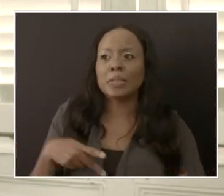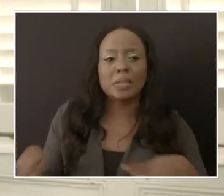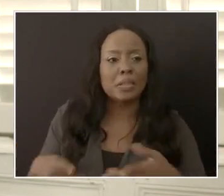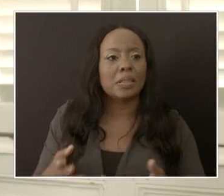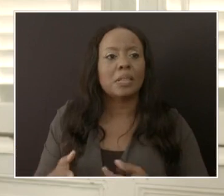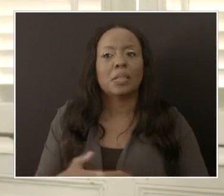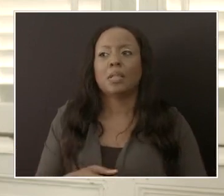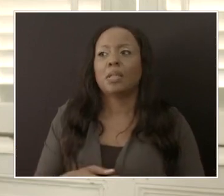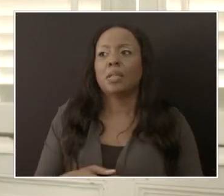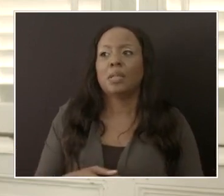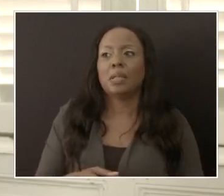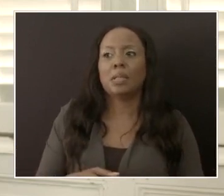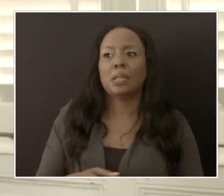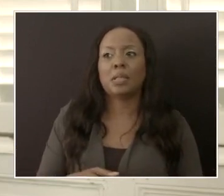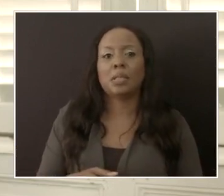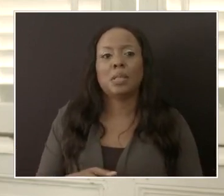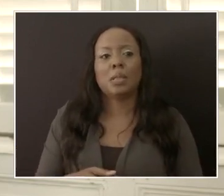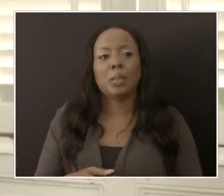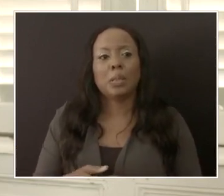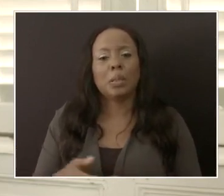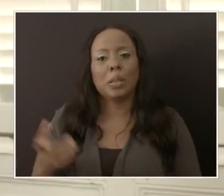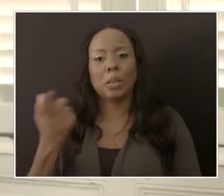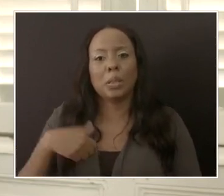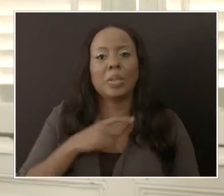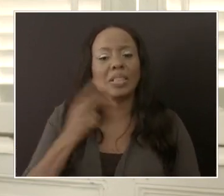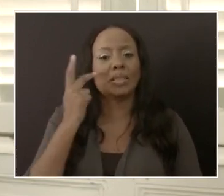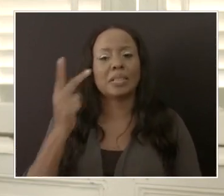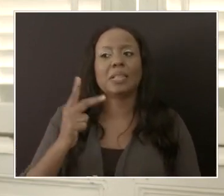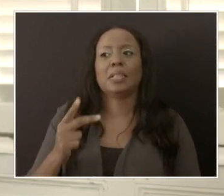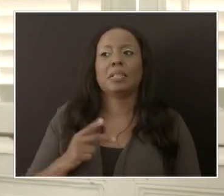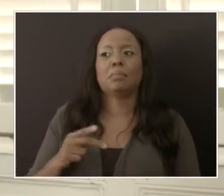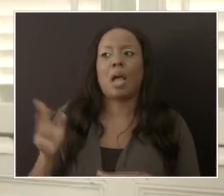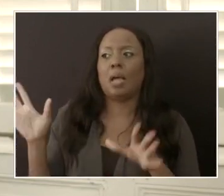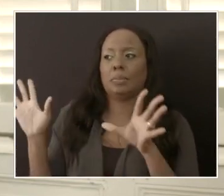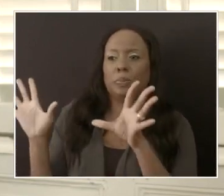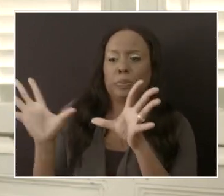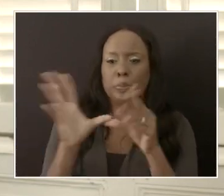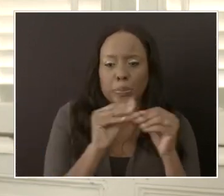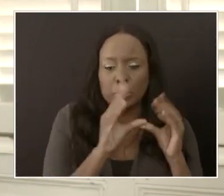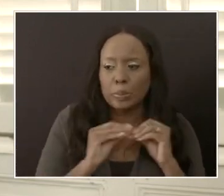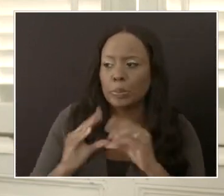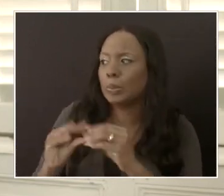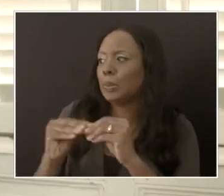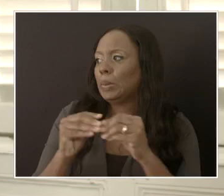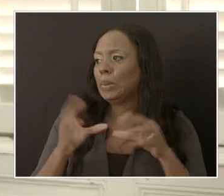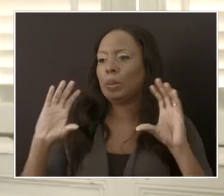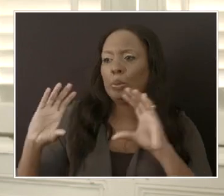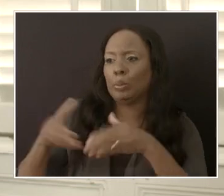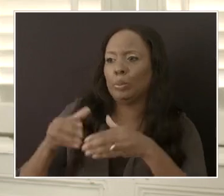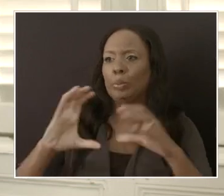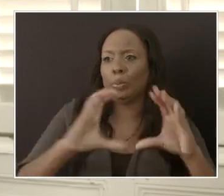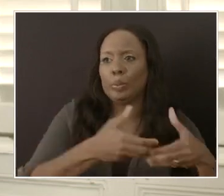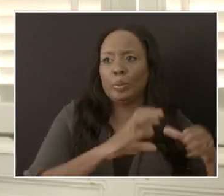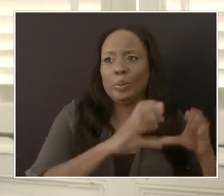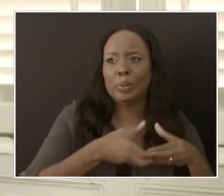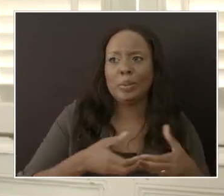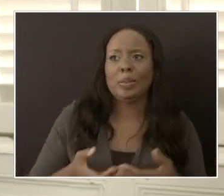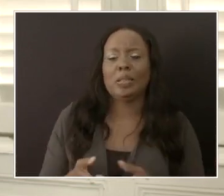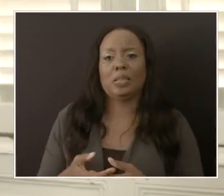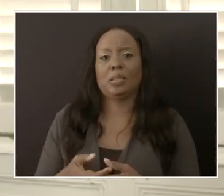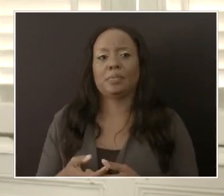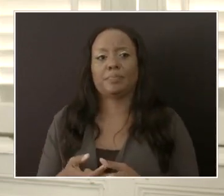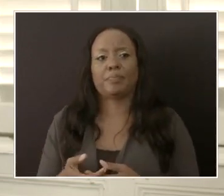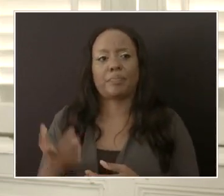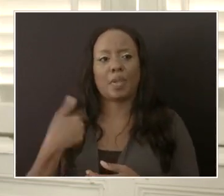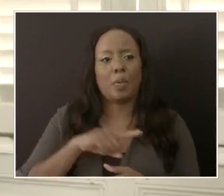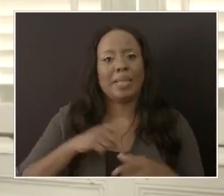been seeing a number of gatherings and we've been taking the necessary approaches to dealing with those